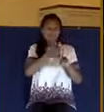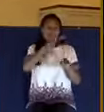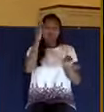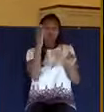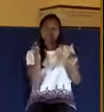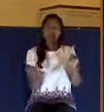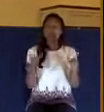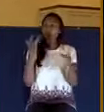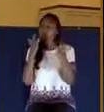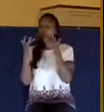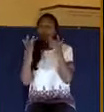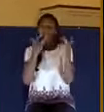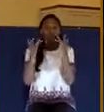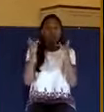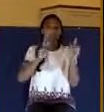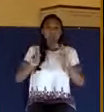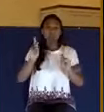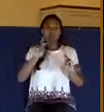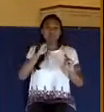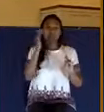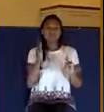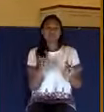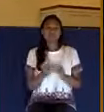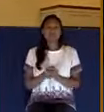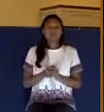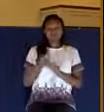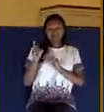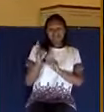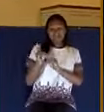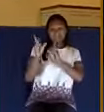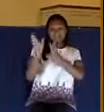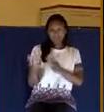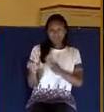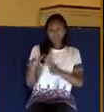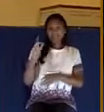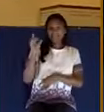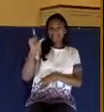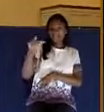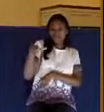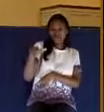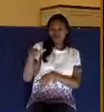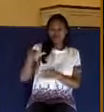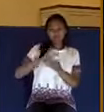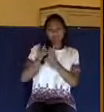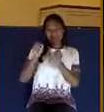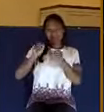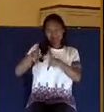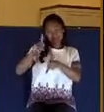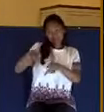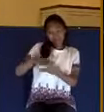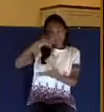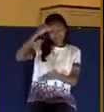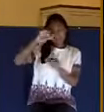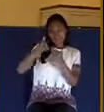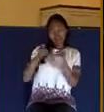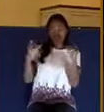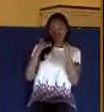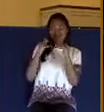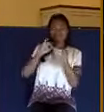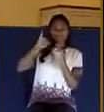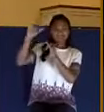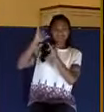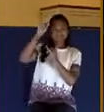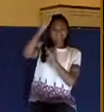in his life, and the disciples, which later became apostles, had to learn that lesson. You remember, God sent